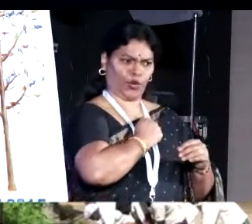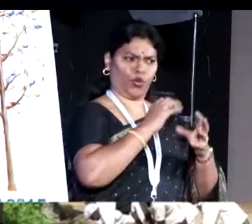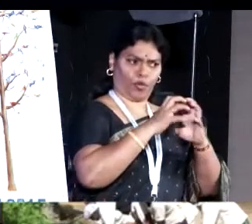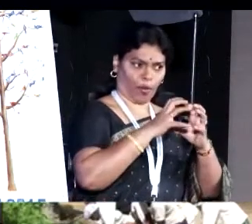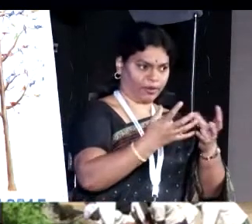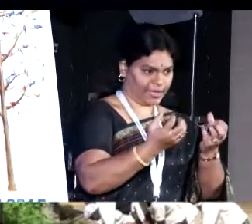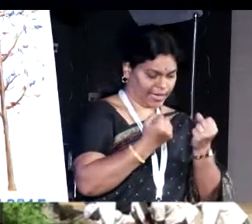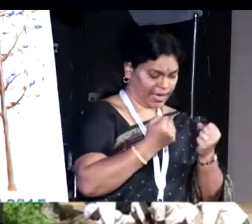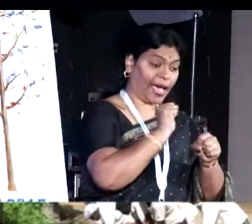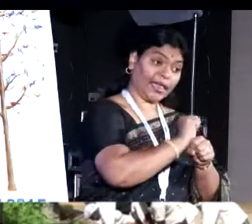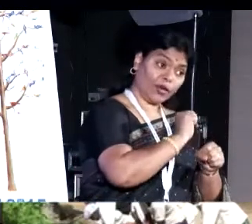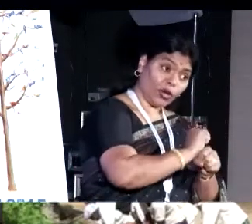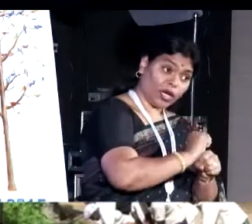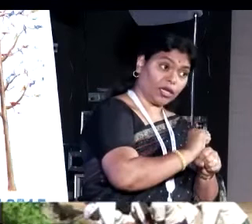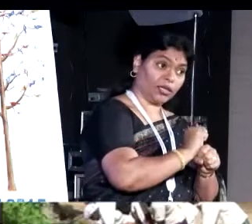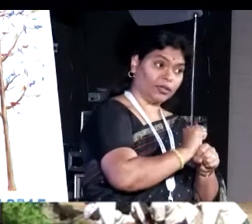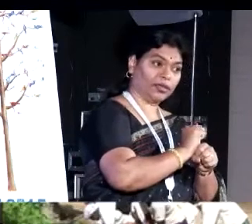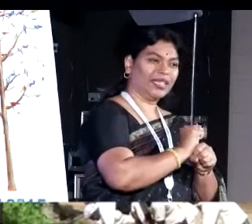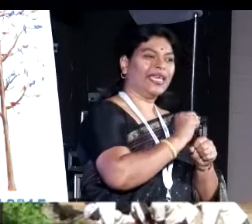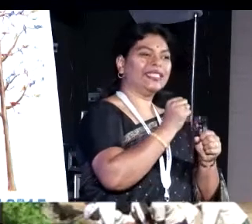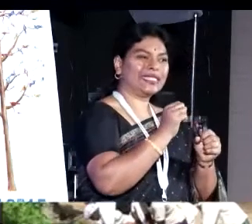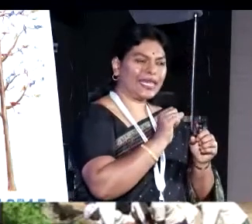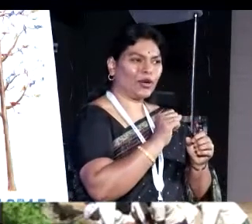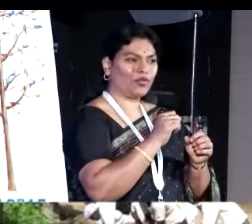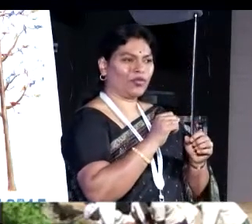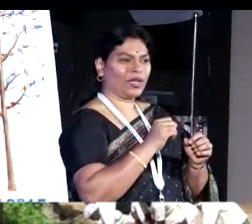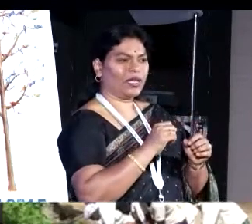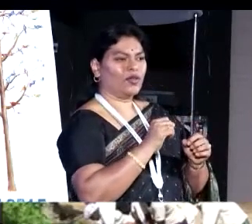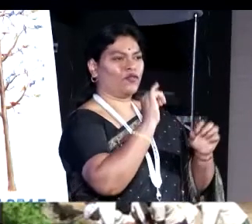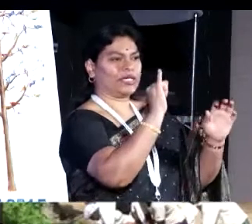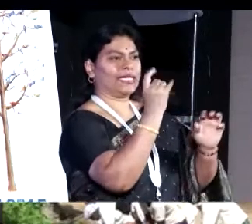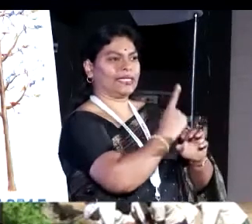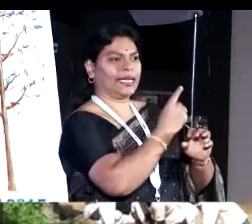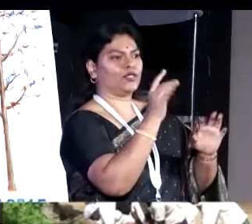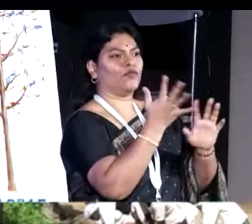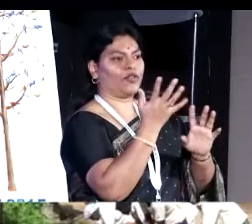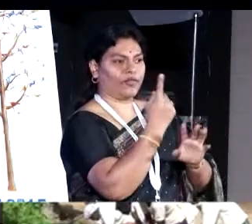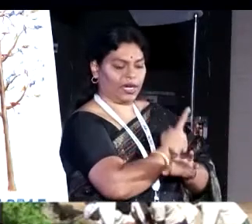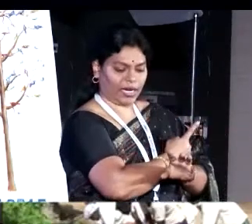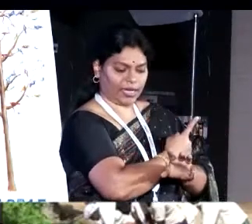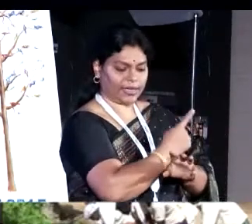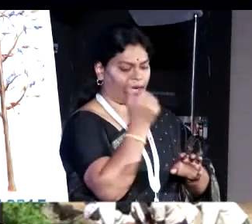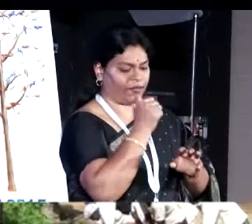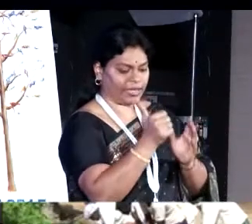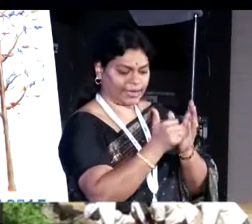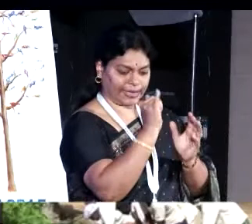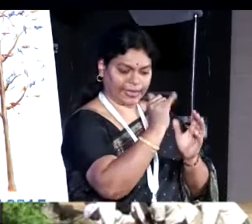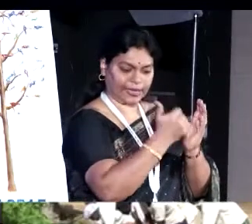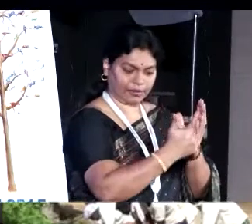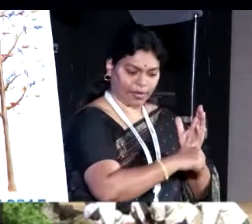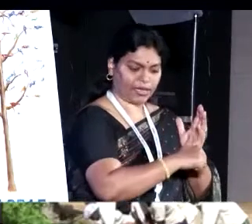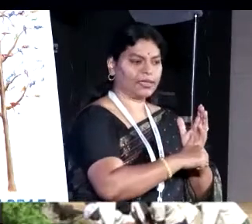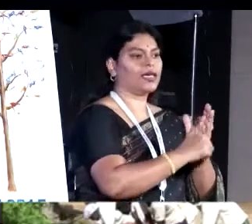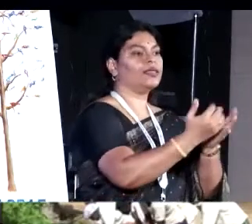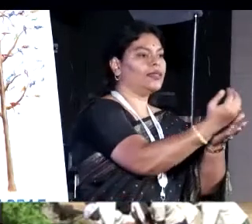work on that, instead of money for 6 days, 7 days, 15 days, every 6 months, they ultimately